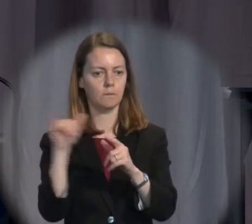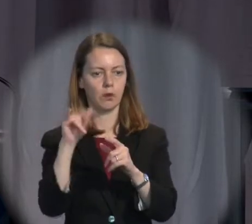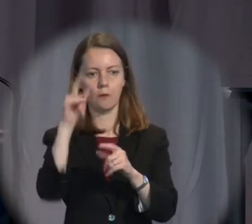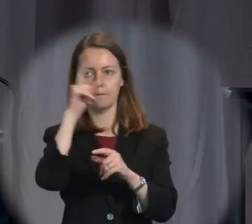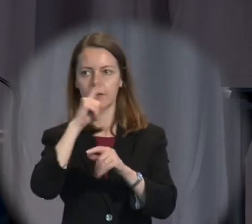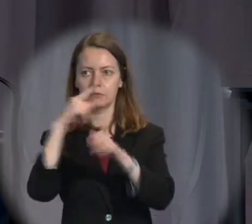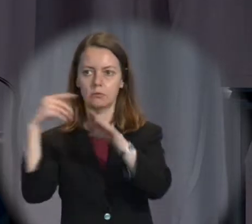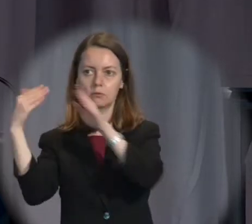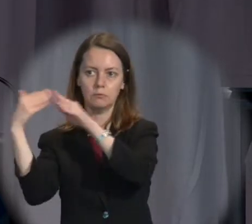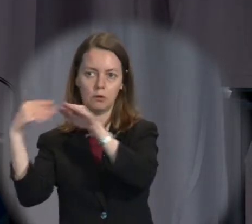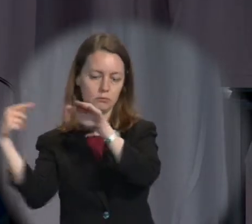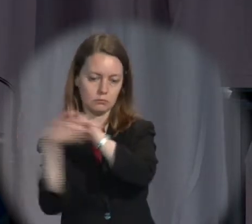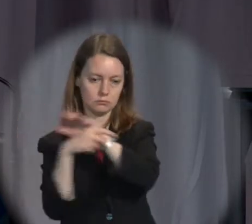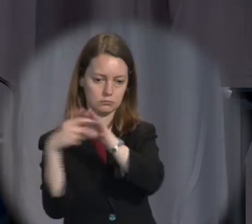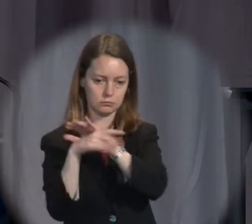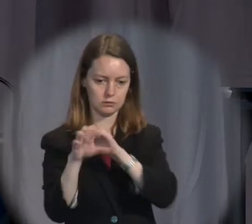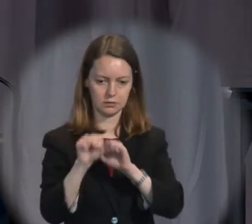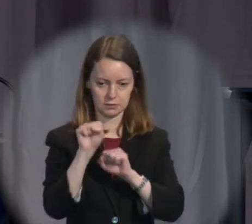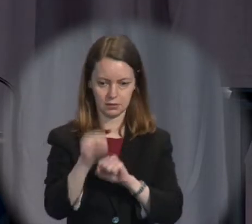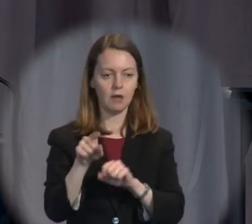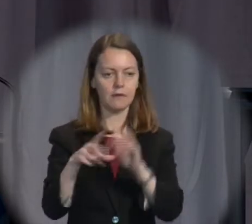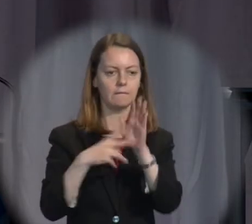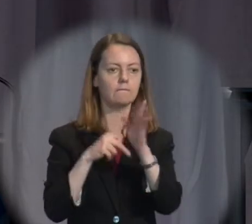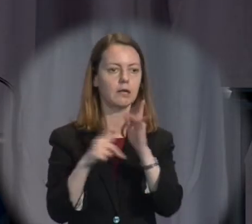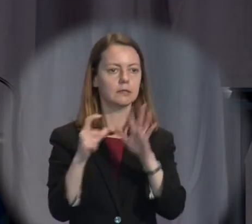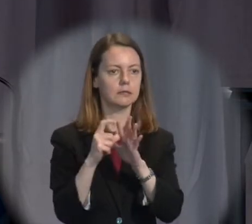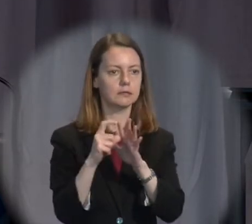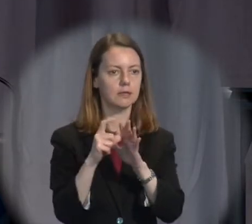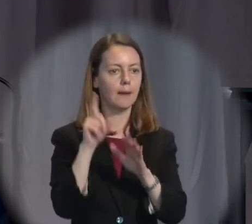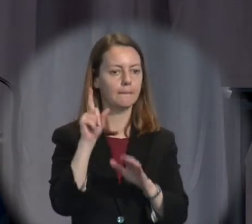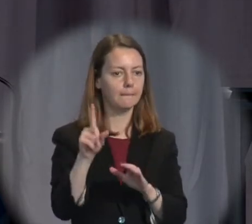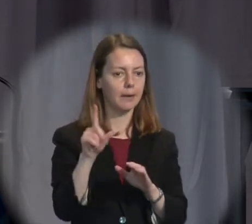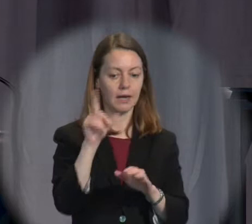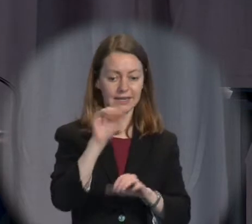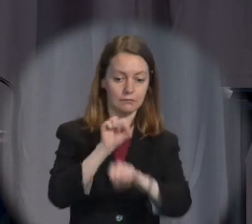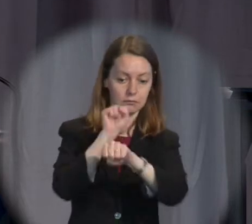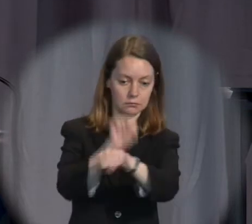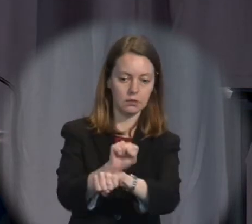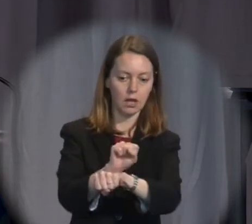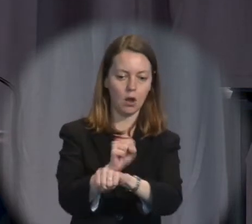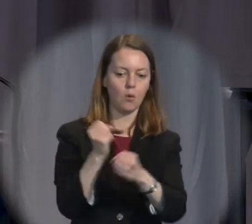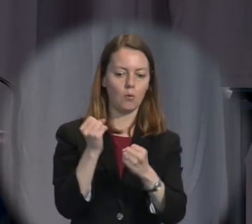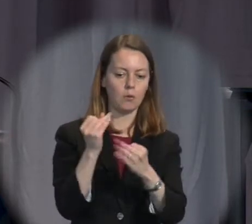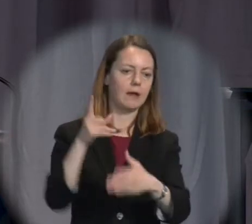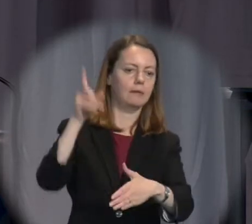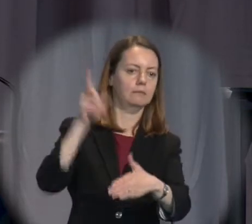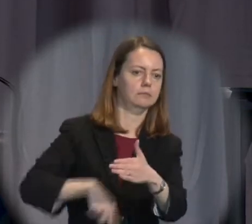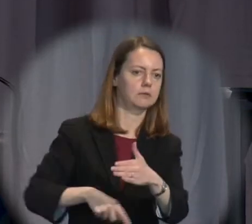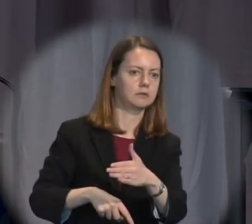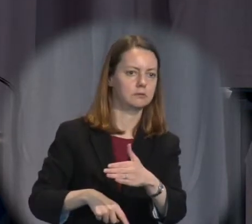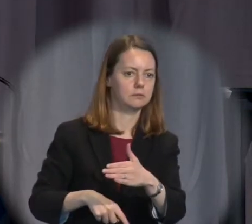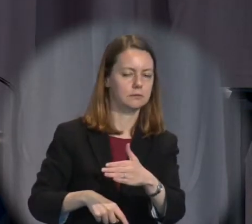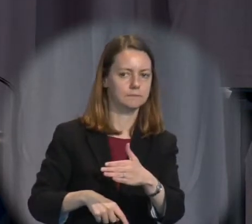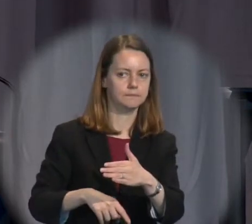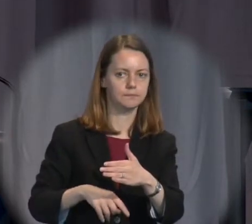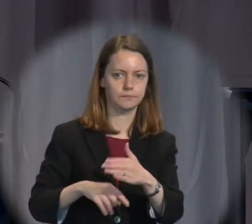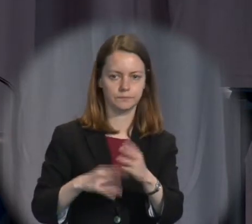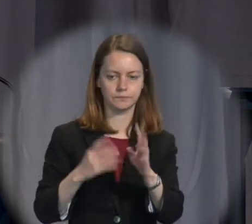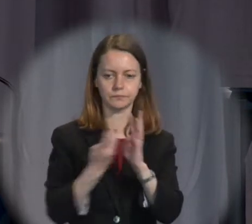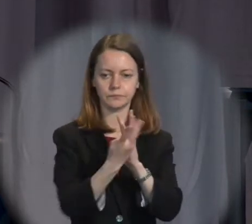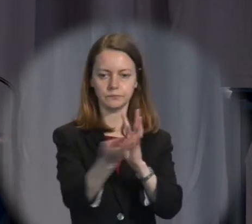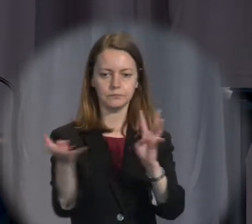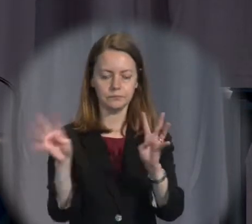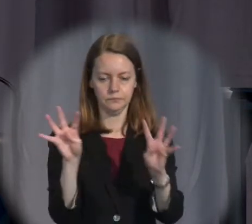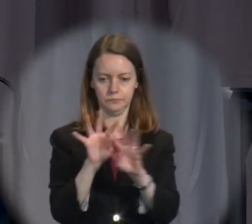the grant of a visa, can be valid, so long as the aim is not penal or punitive. The validity of detention under executive